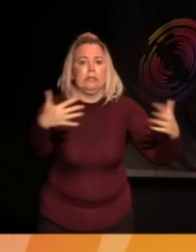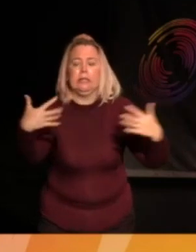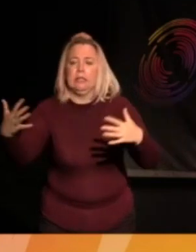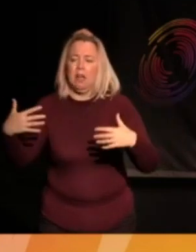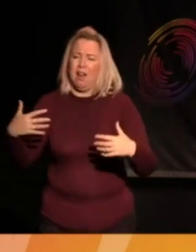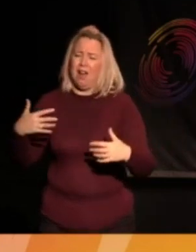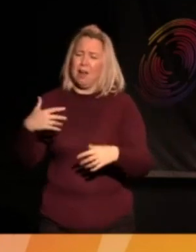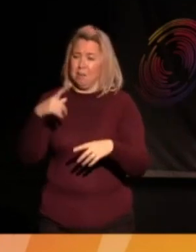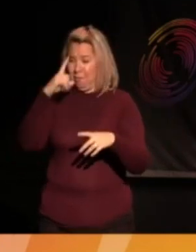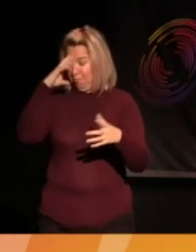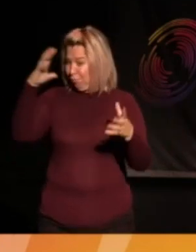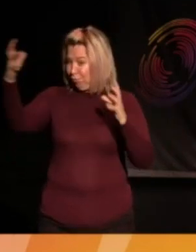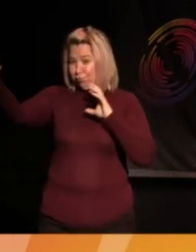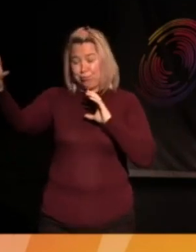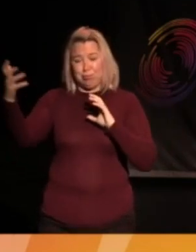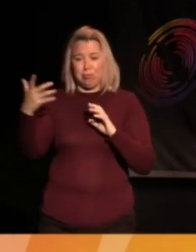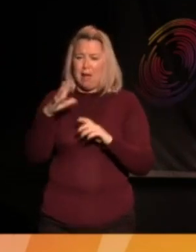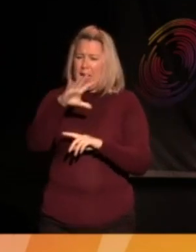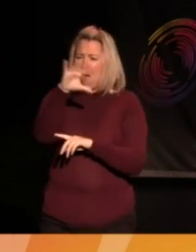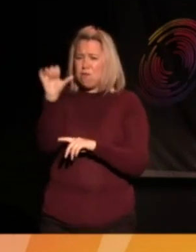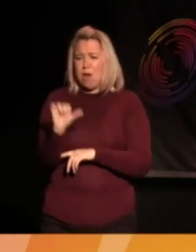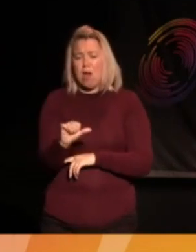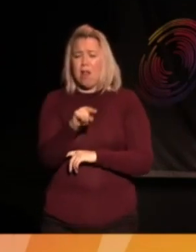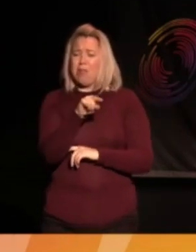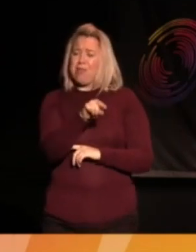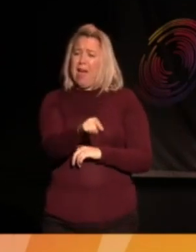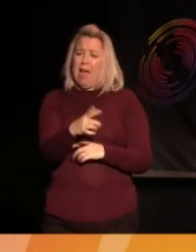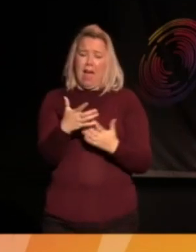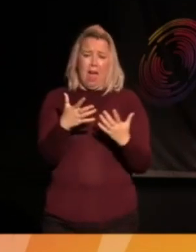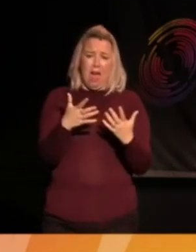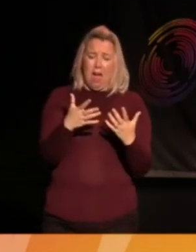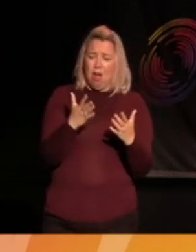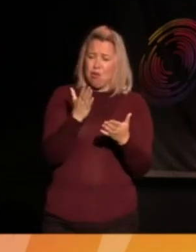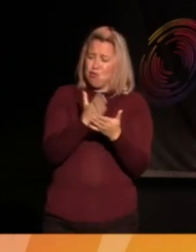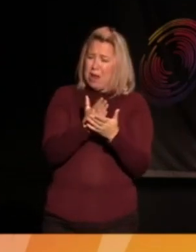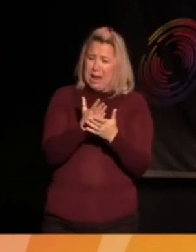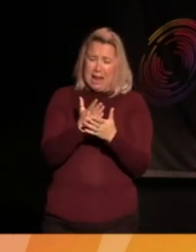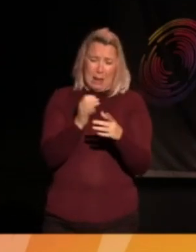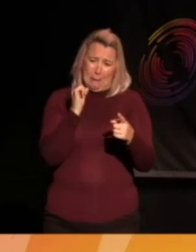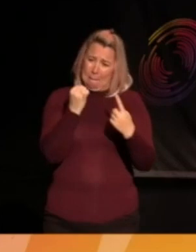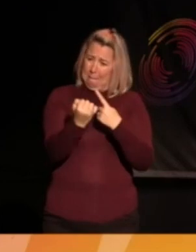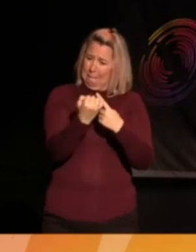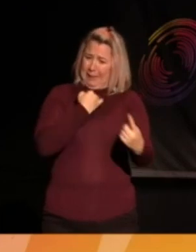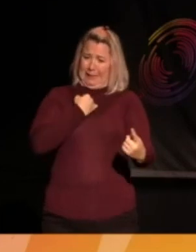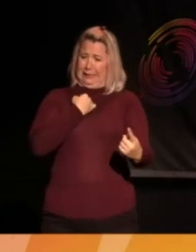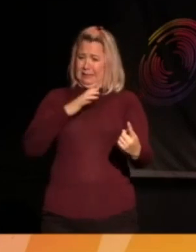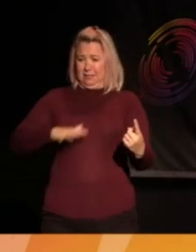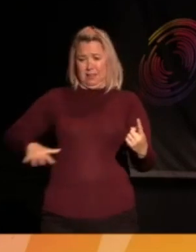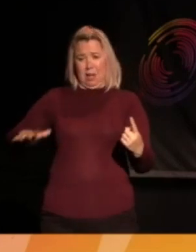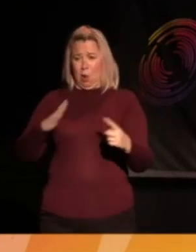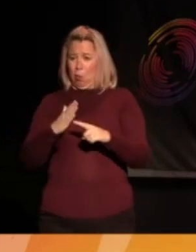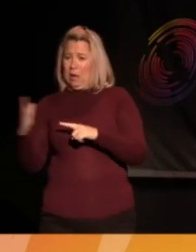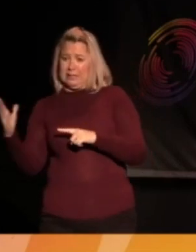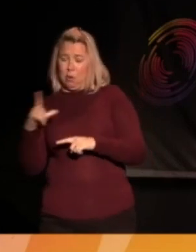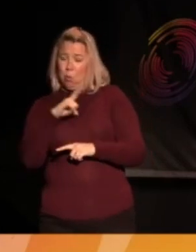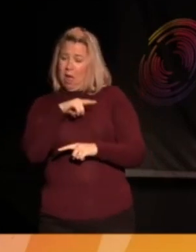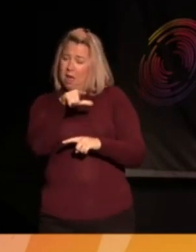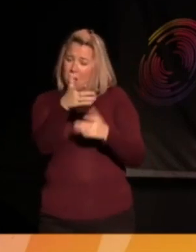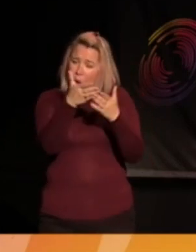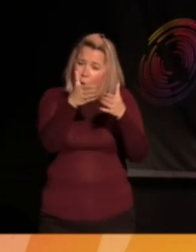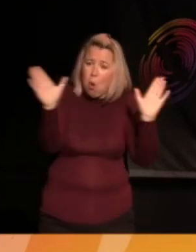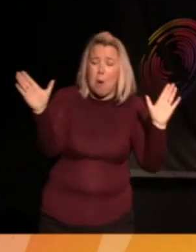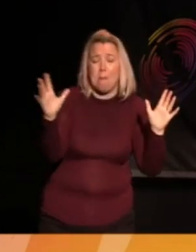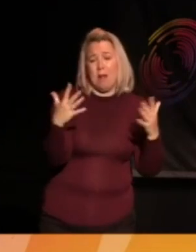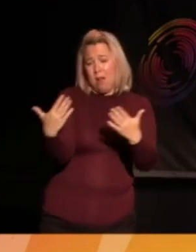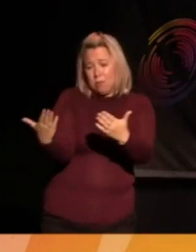you'll find a humanity there that is probably beyond a lot of Western cities, to be honest with you. And I think that's where, if